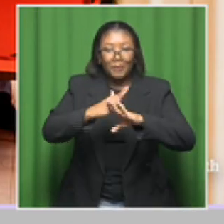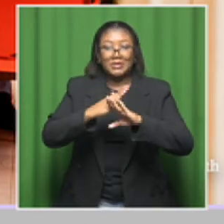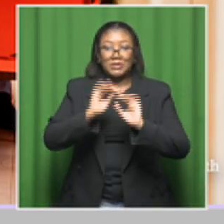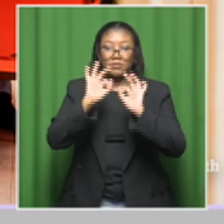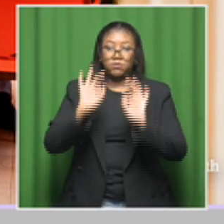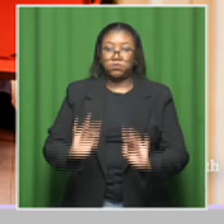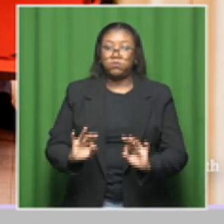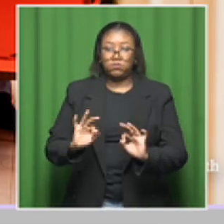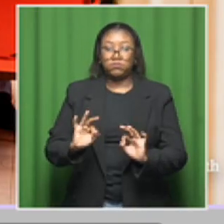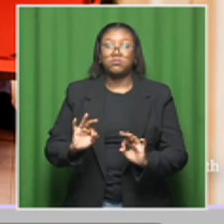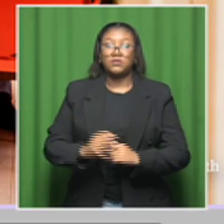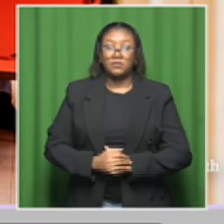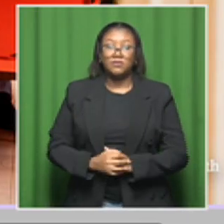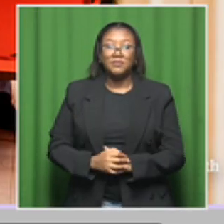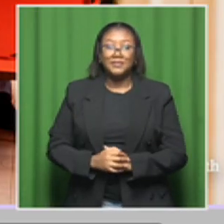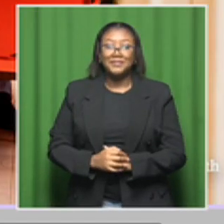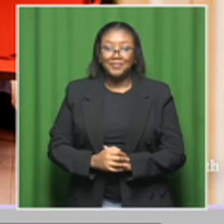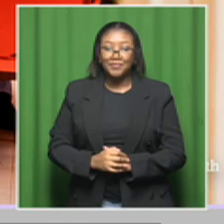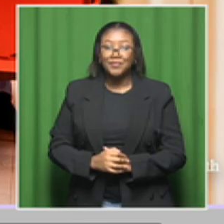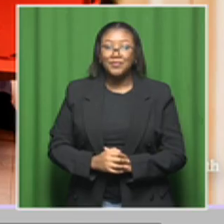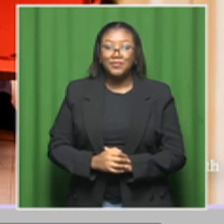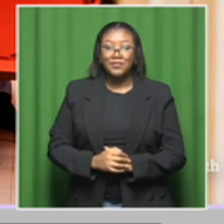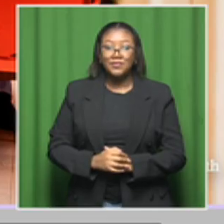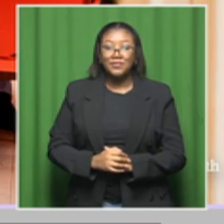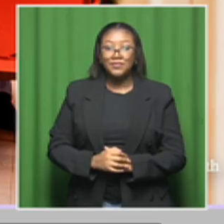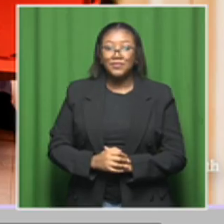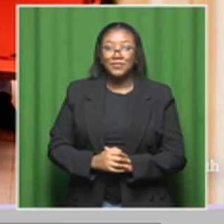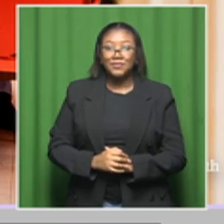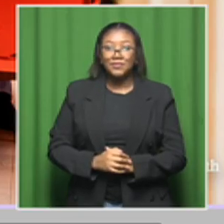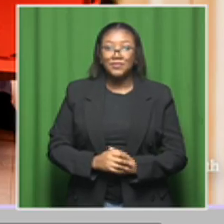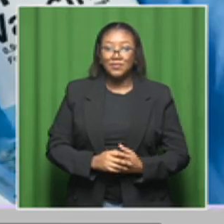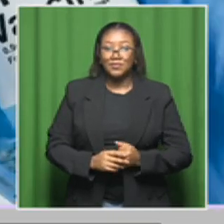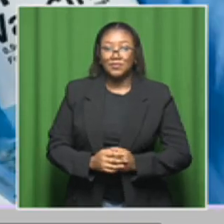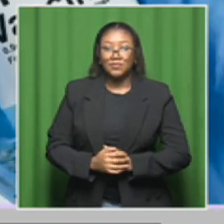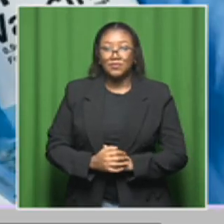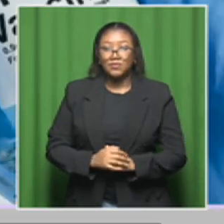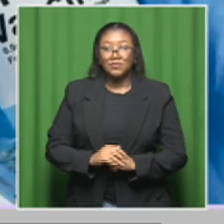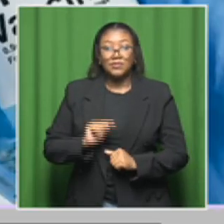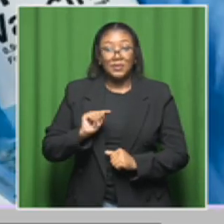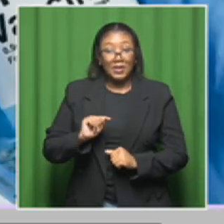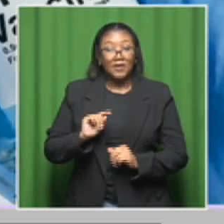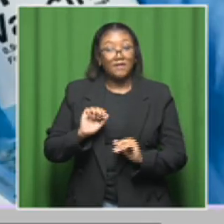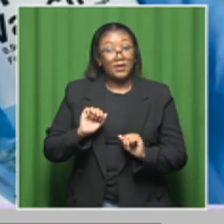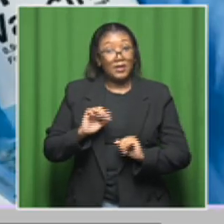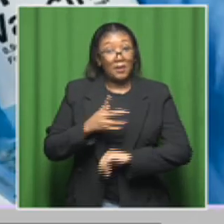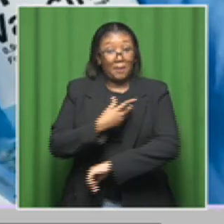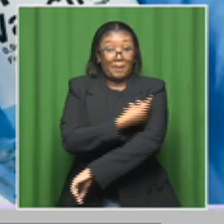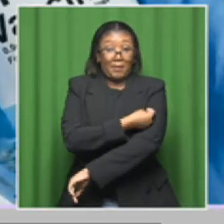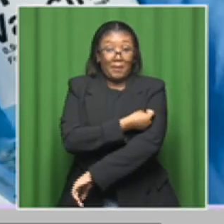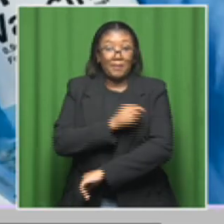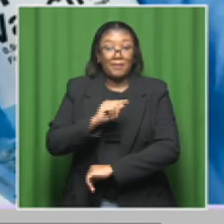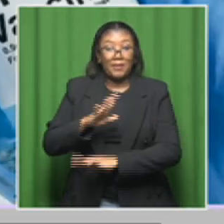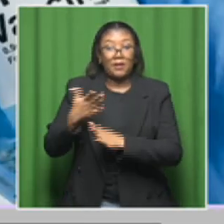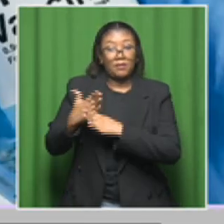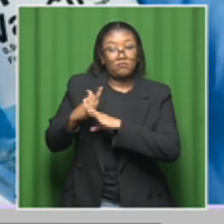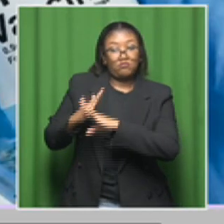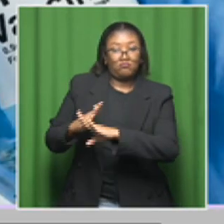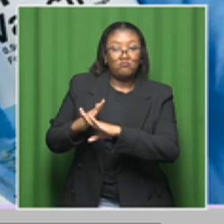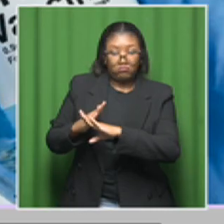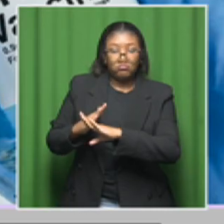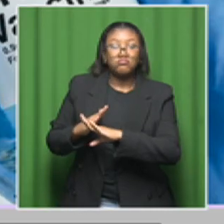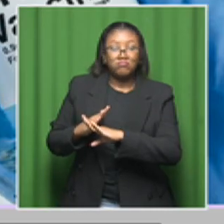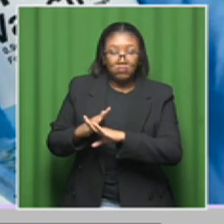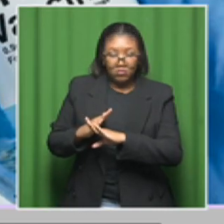against HPV infection and thereby to prevent them from developing cervical cancer,